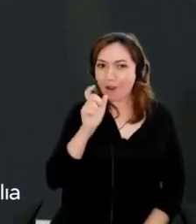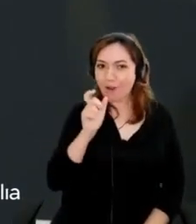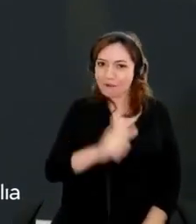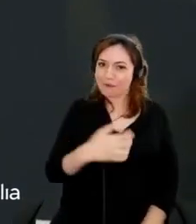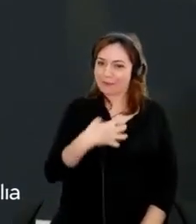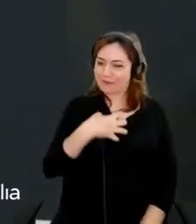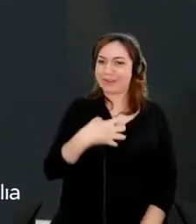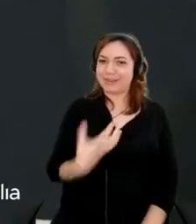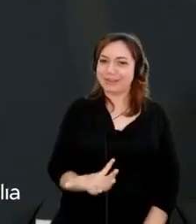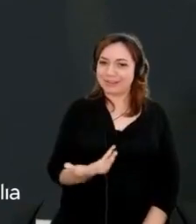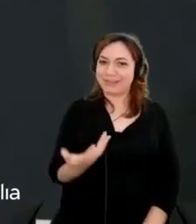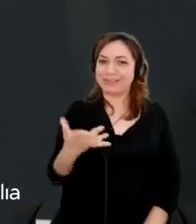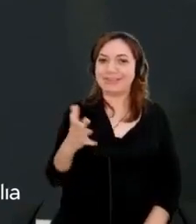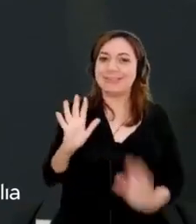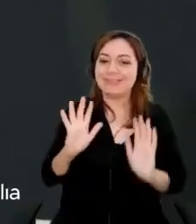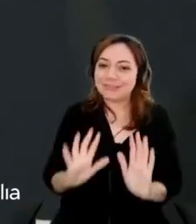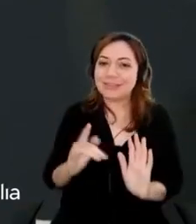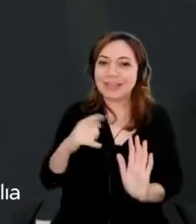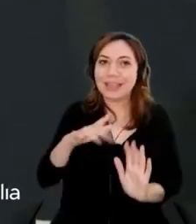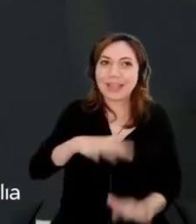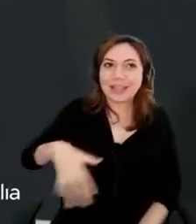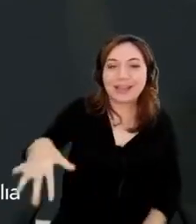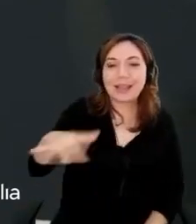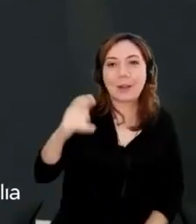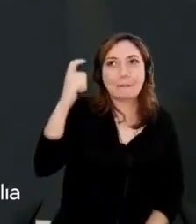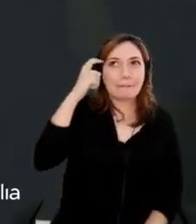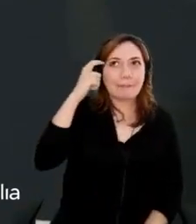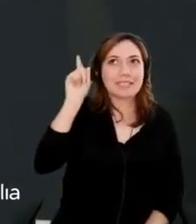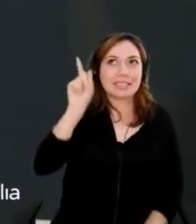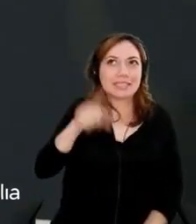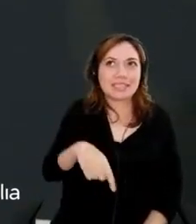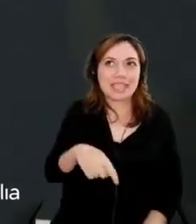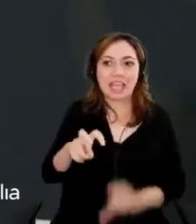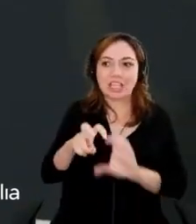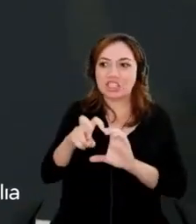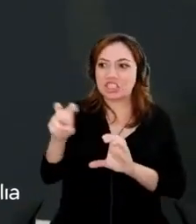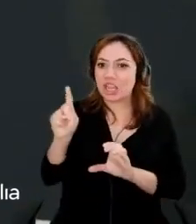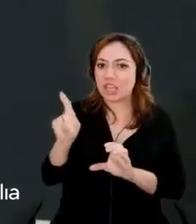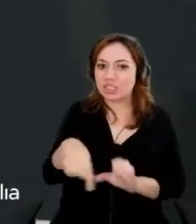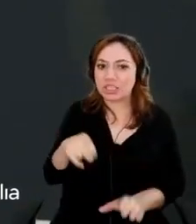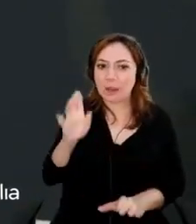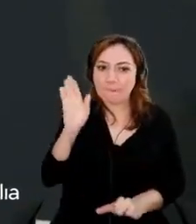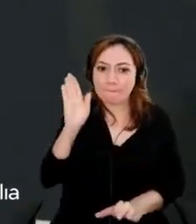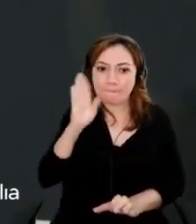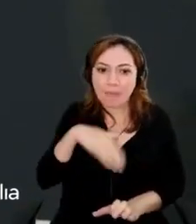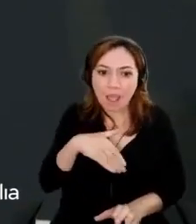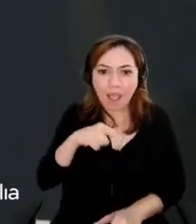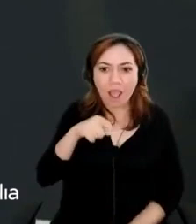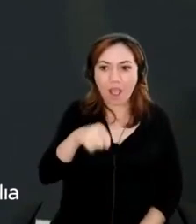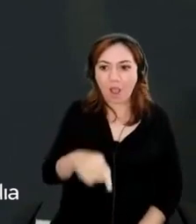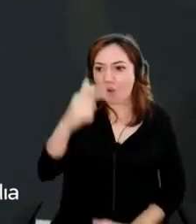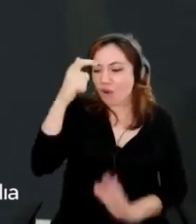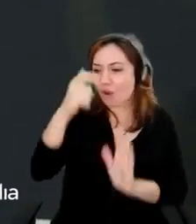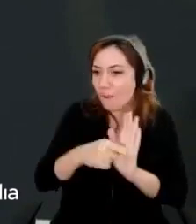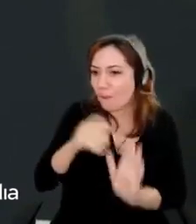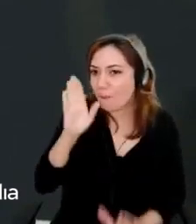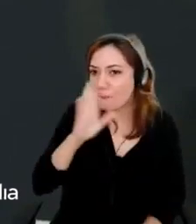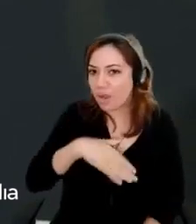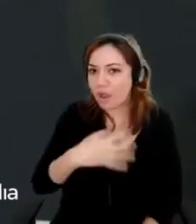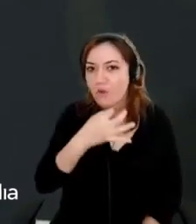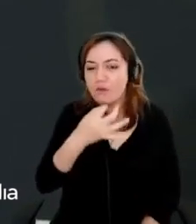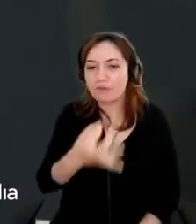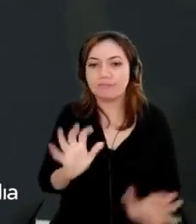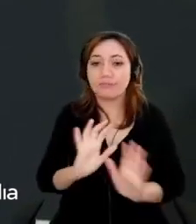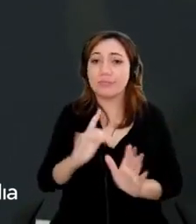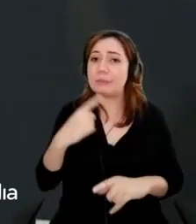this, like, this notion of that it's like this bad thing. It's like this terrible shortcut. And so people need to get over themselves and say, okay,